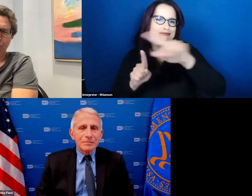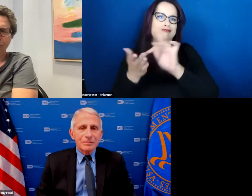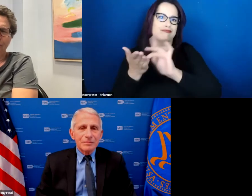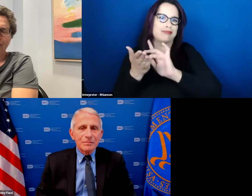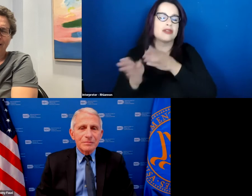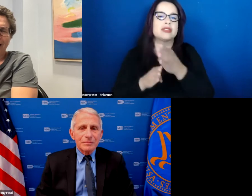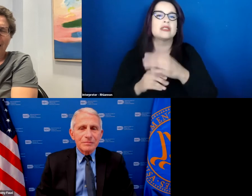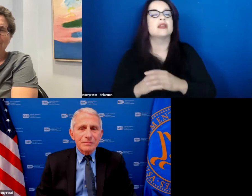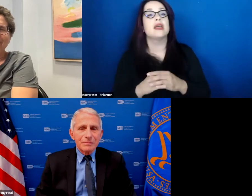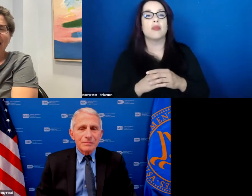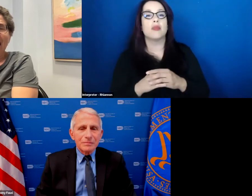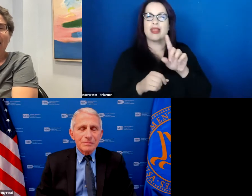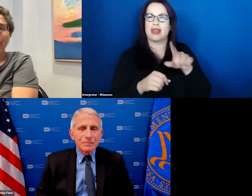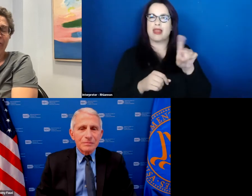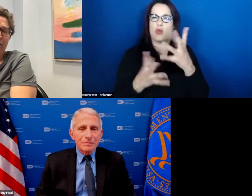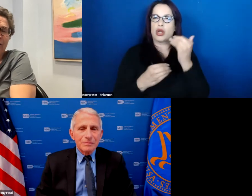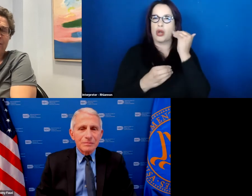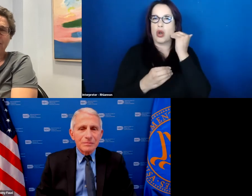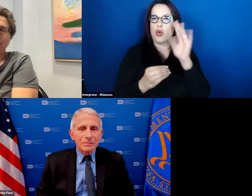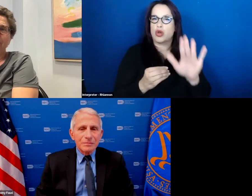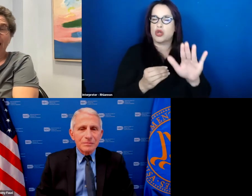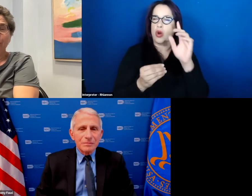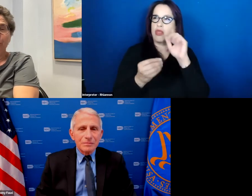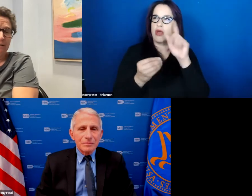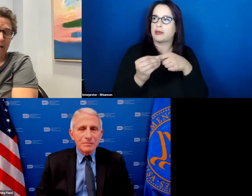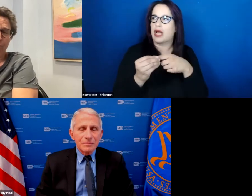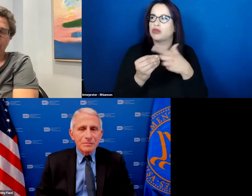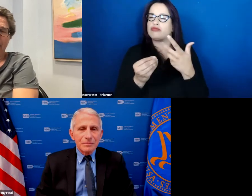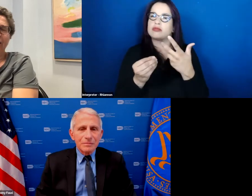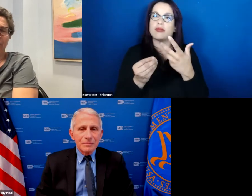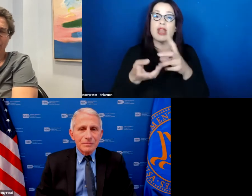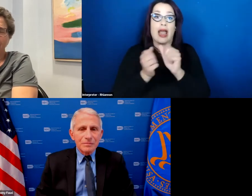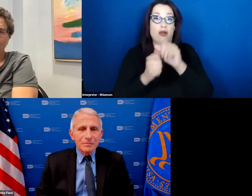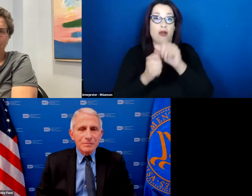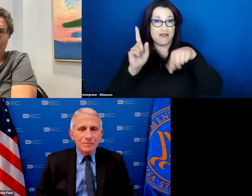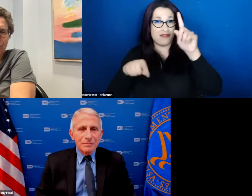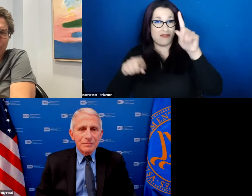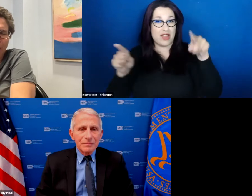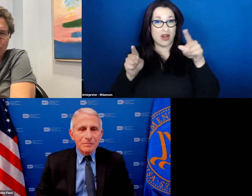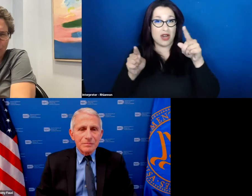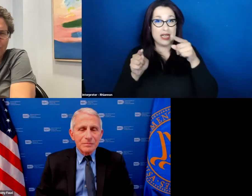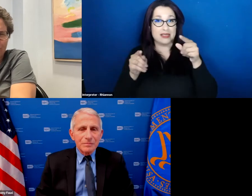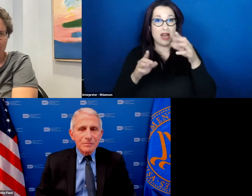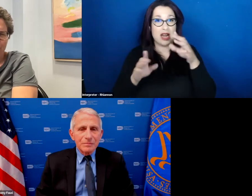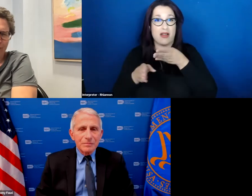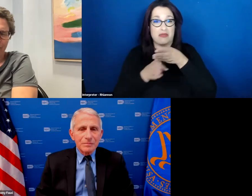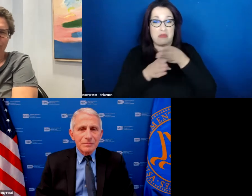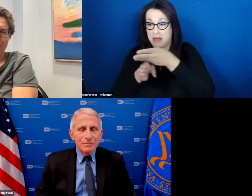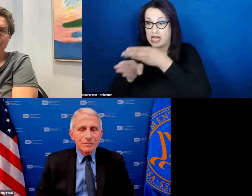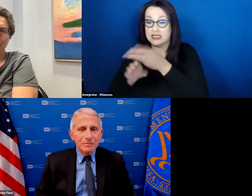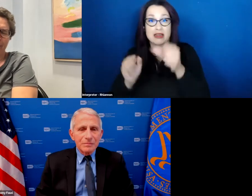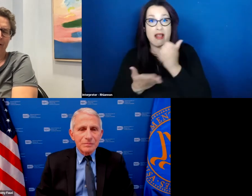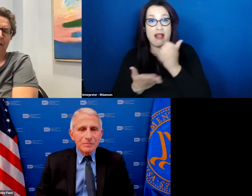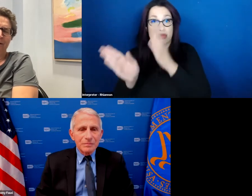on um how various pathways can prepare individuals and you've watched lots of people that